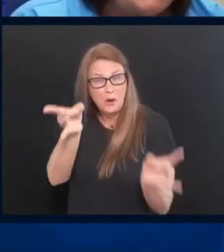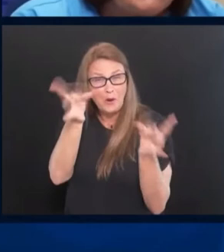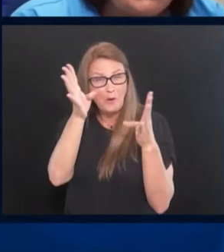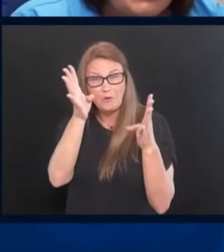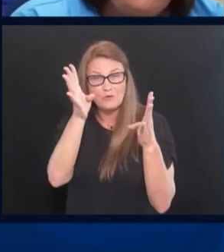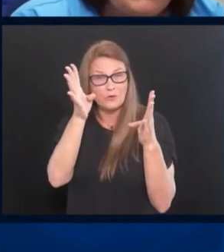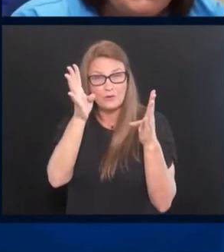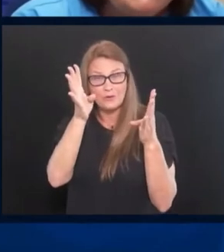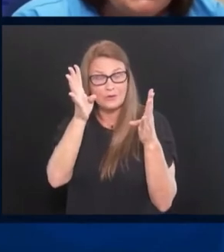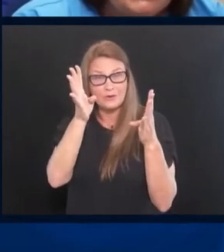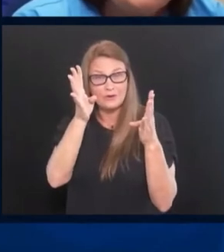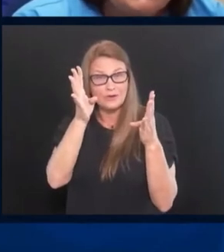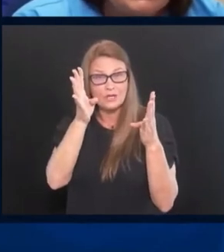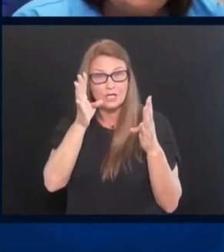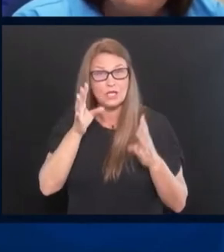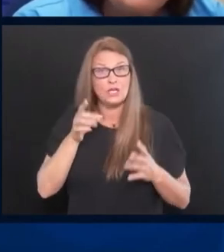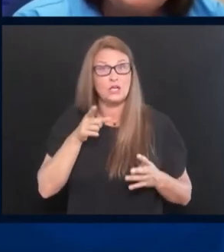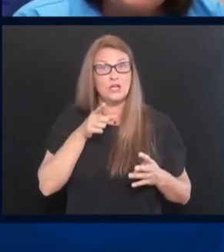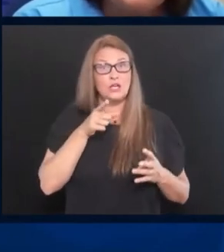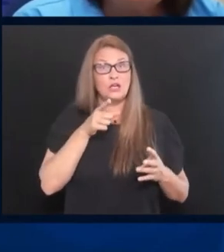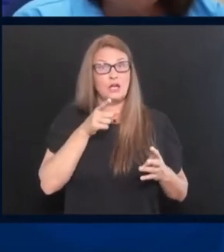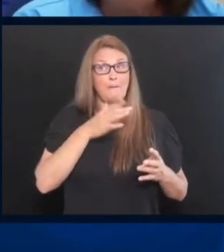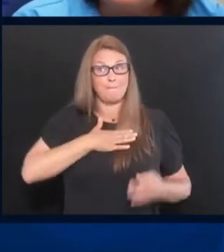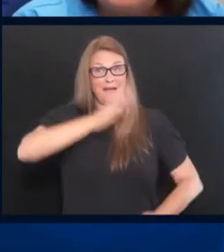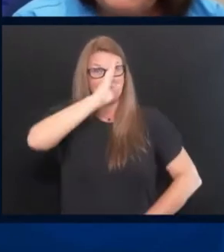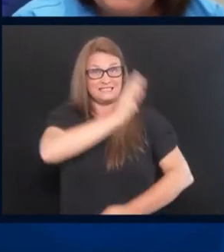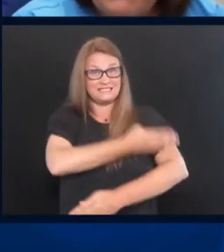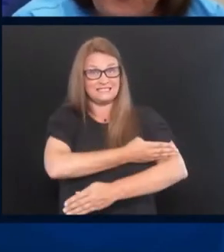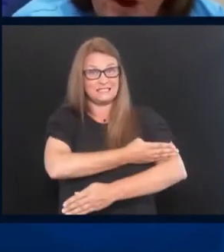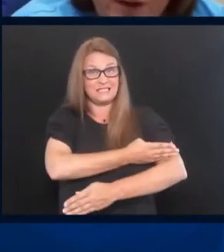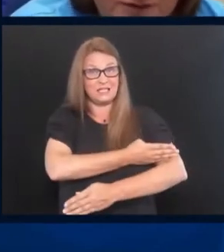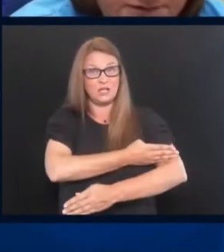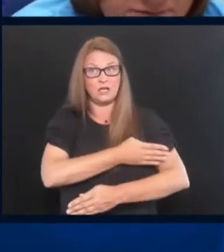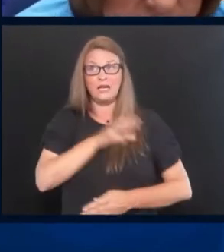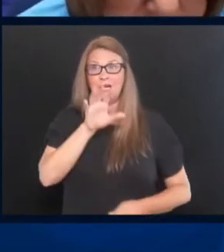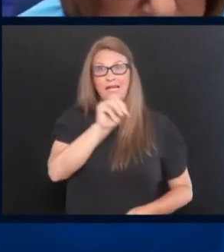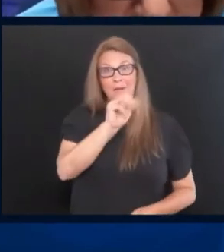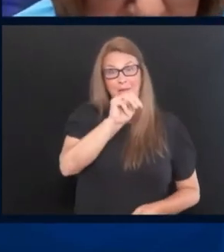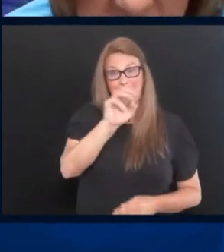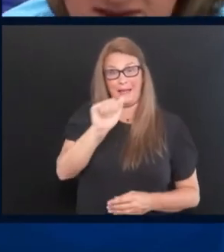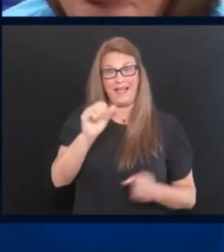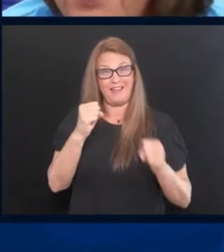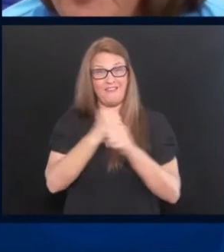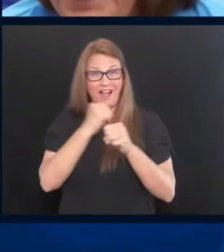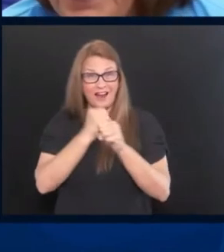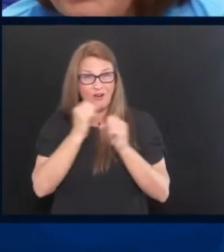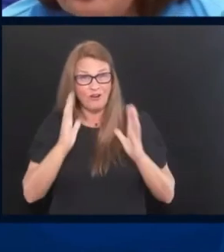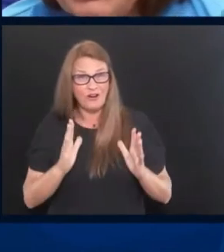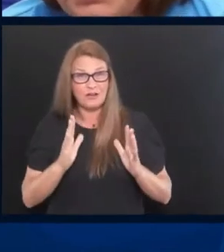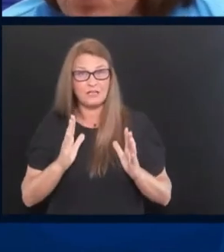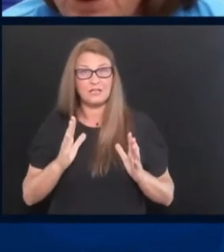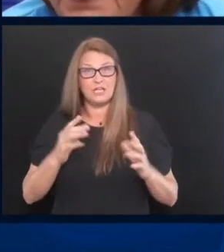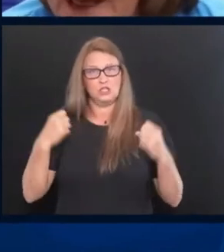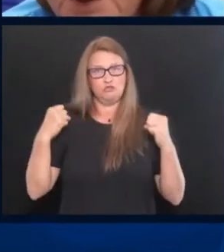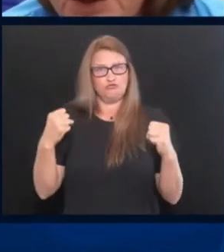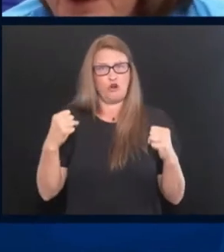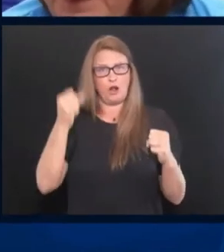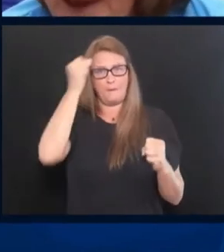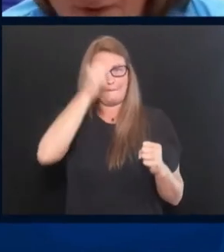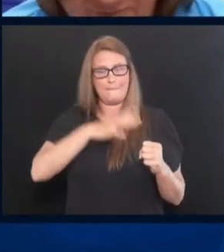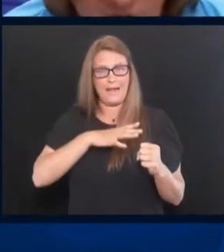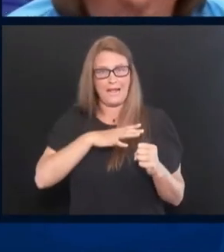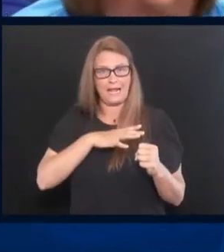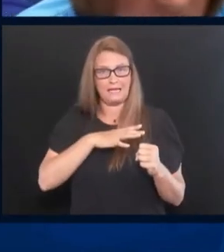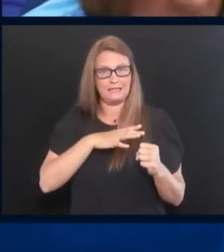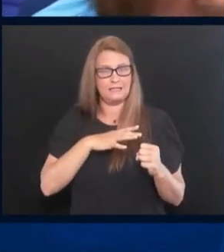I mean, if he can take down my son, the MMA fighter, the tough man, which is one times